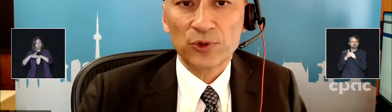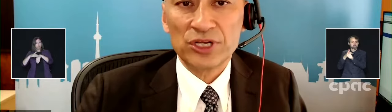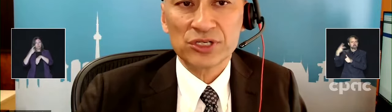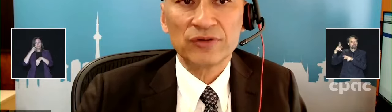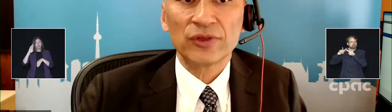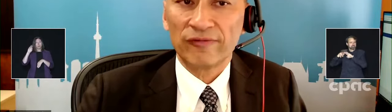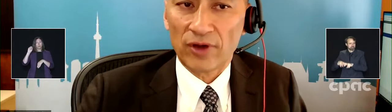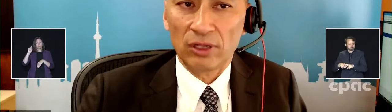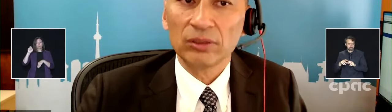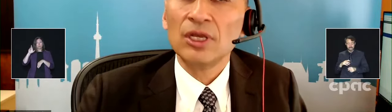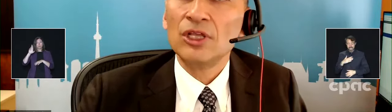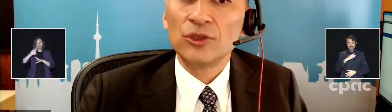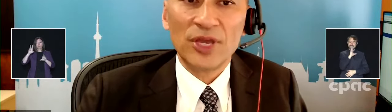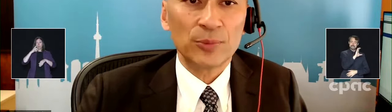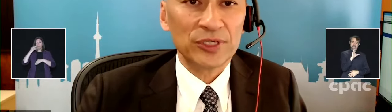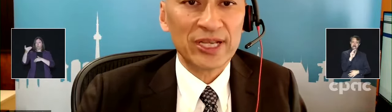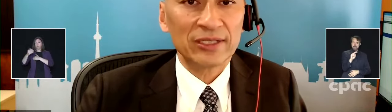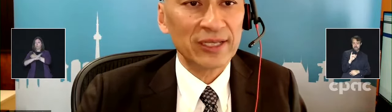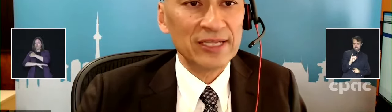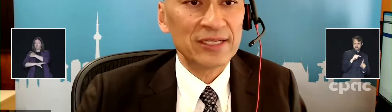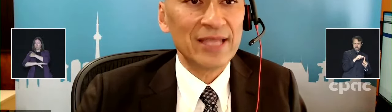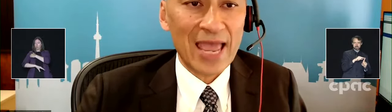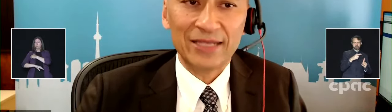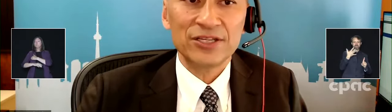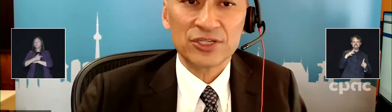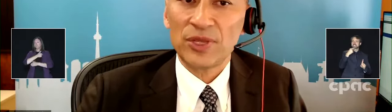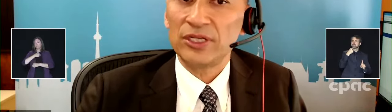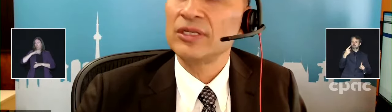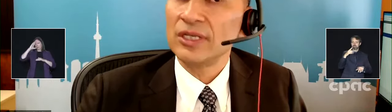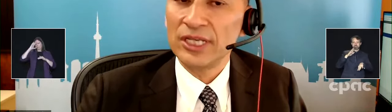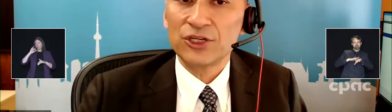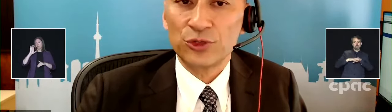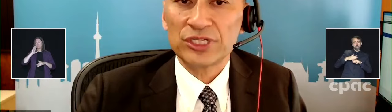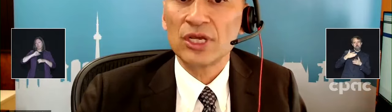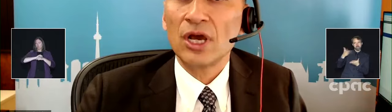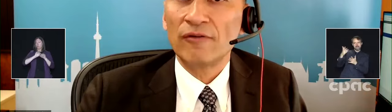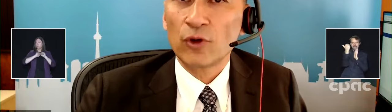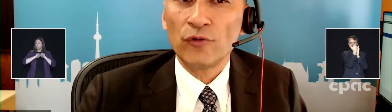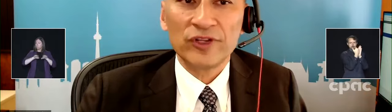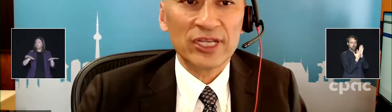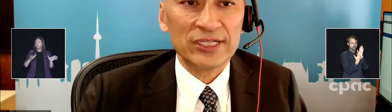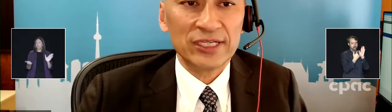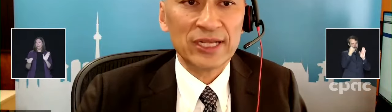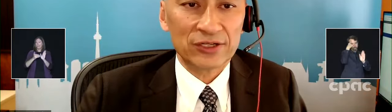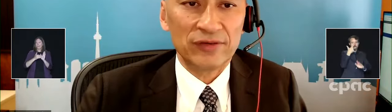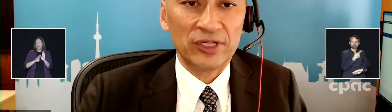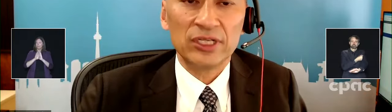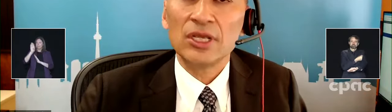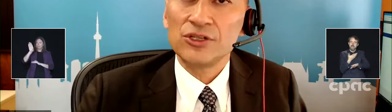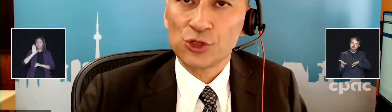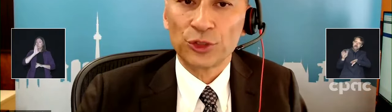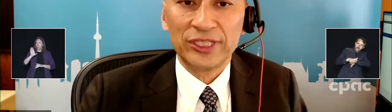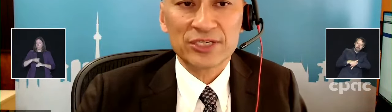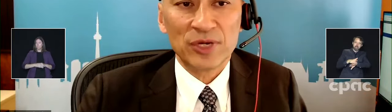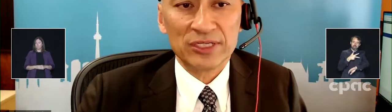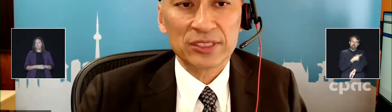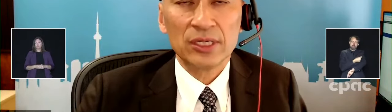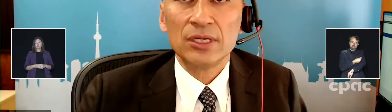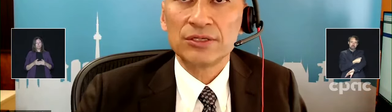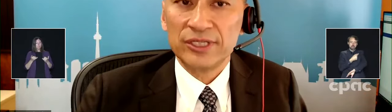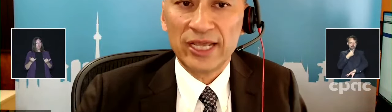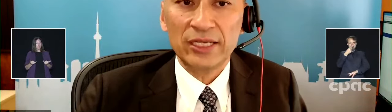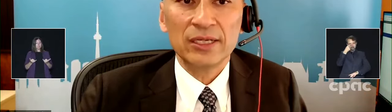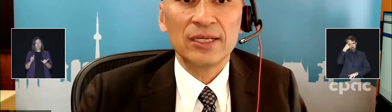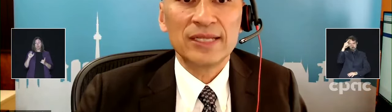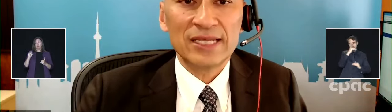for the fall to better protect against an anticipated increase of COVID-19 activity during these months. Today,